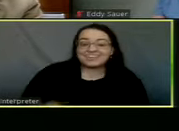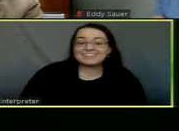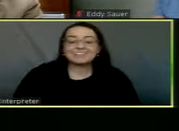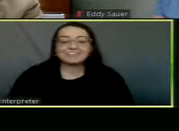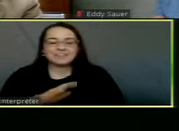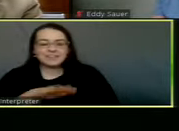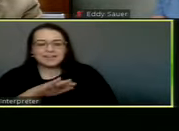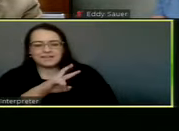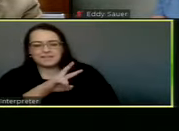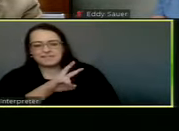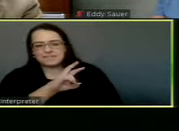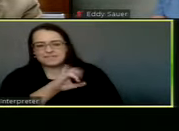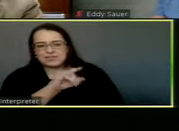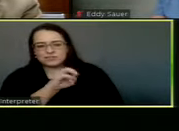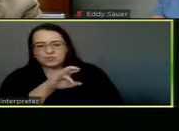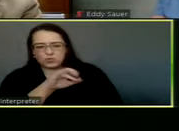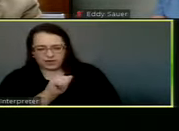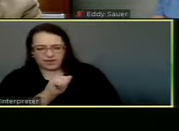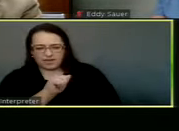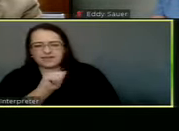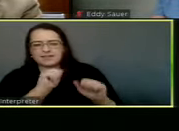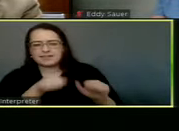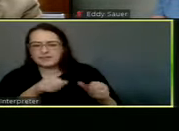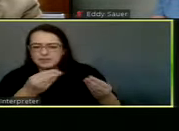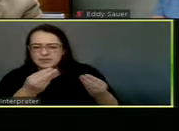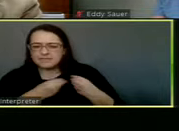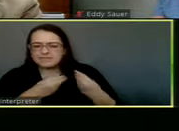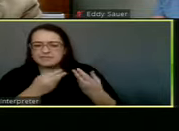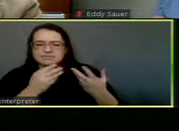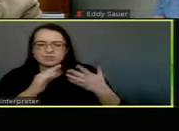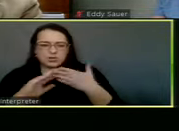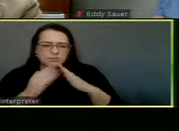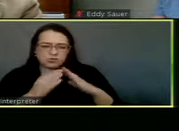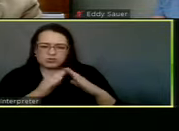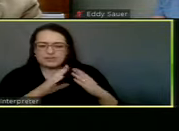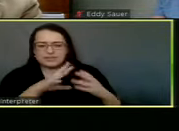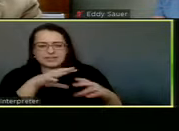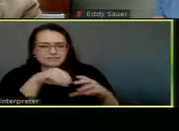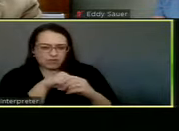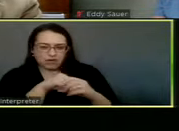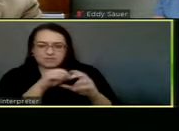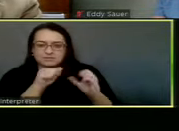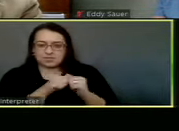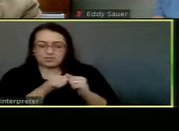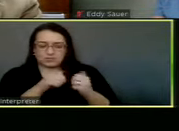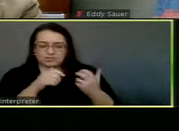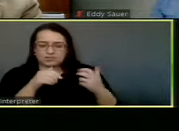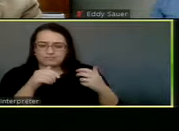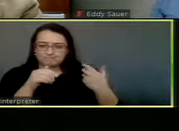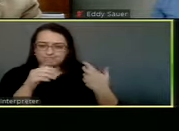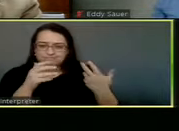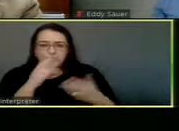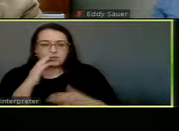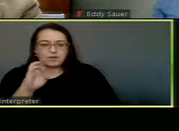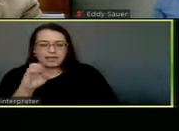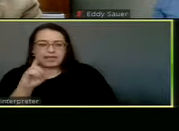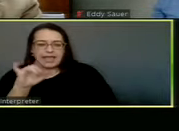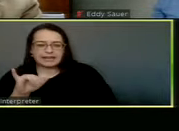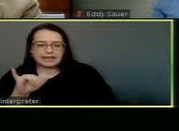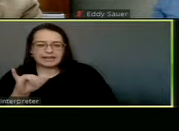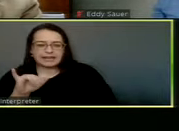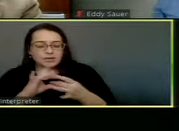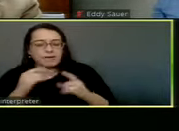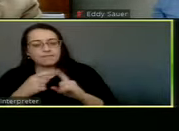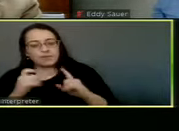Victoria, can you, uh, give us some insight on kind of the community engagement up to this point? I know Eddie was talking about from